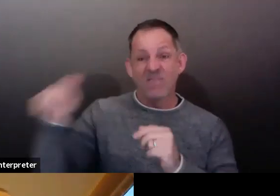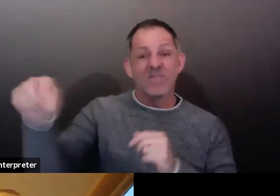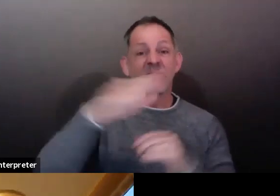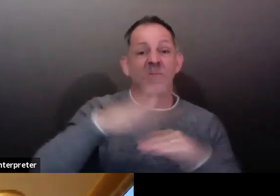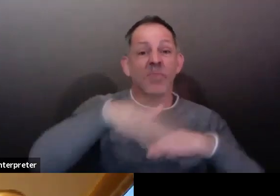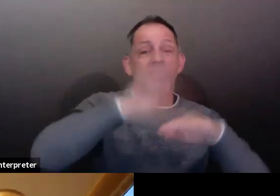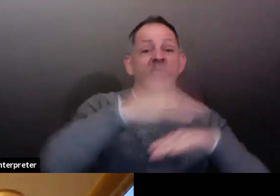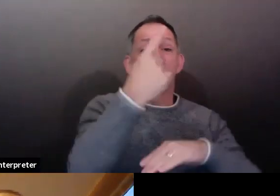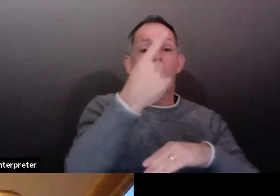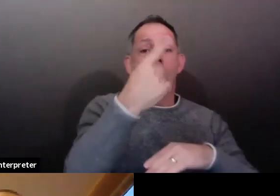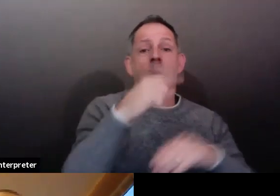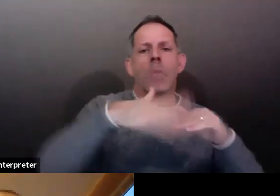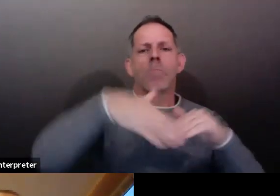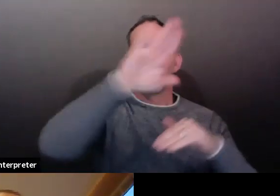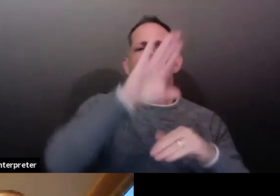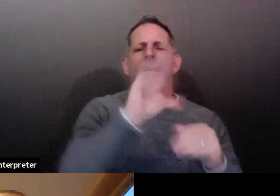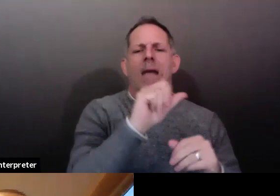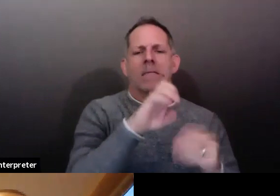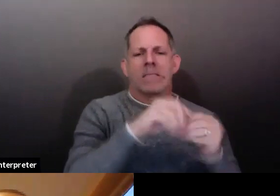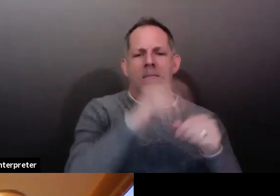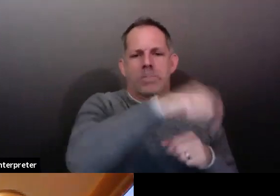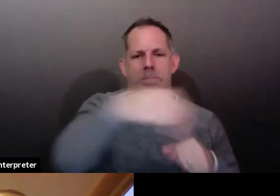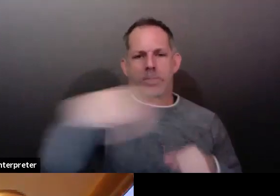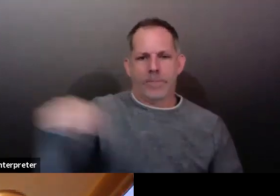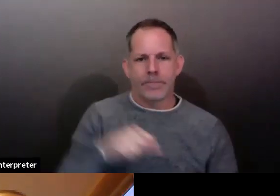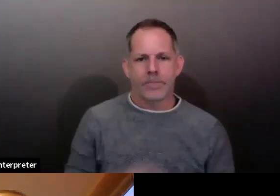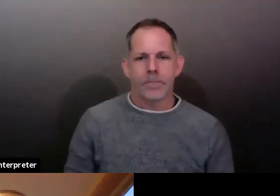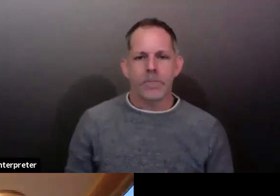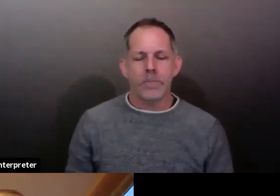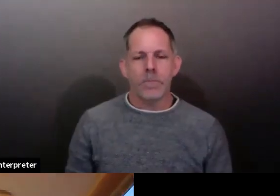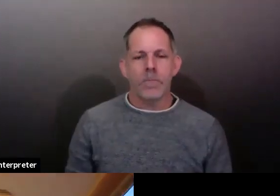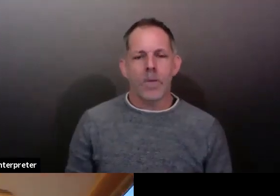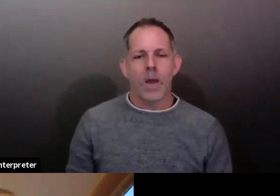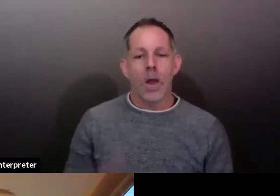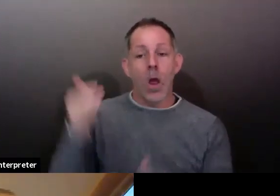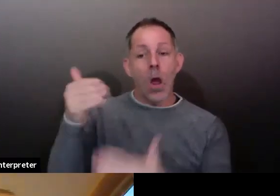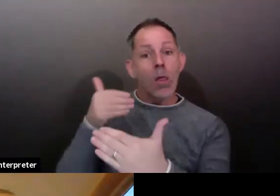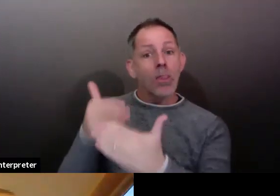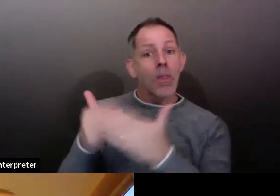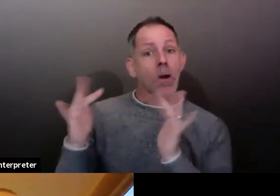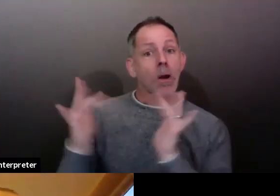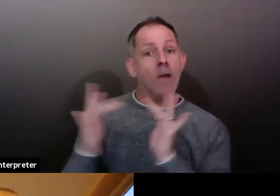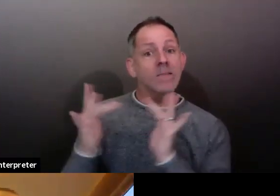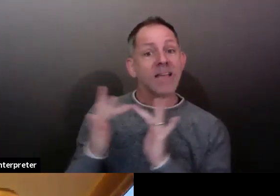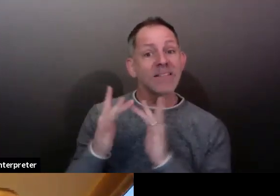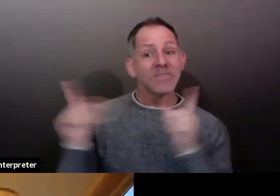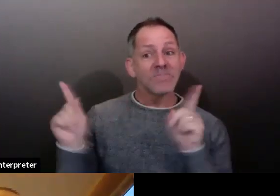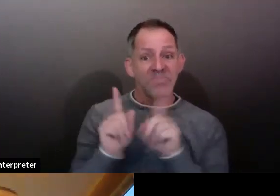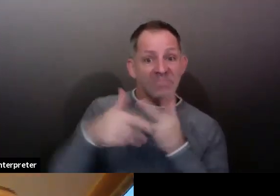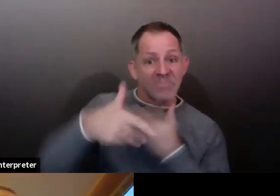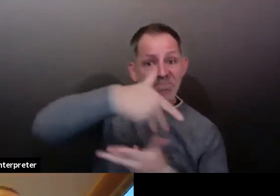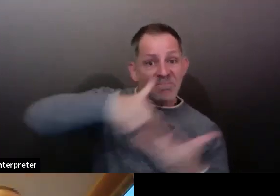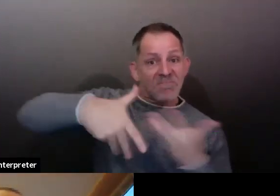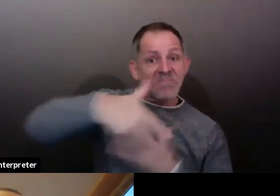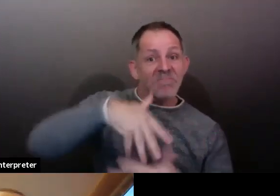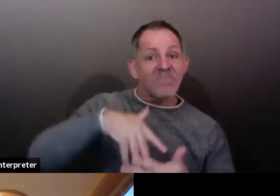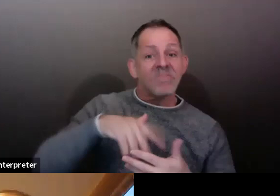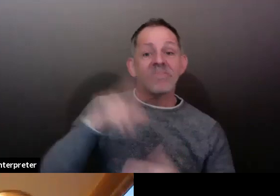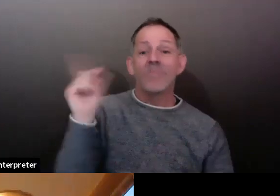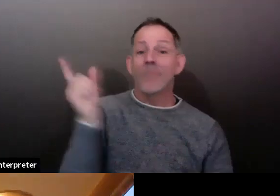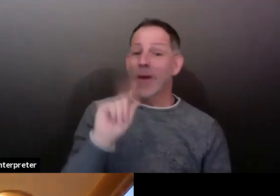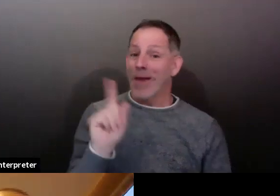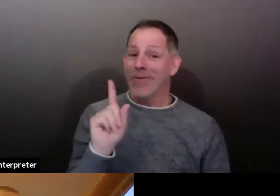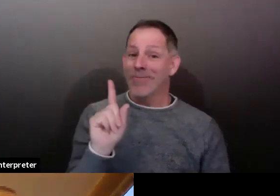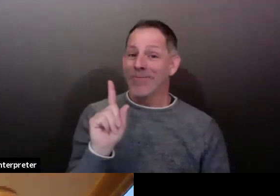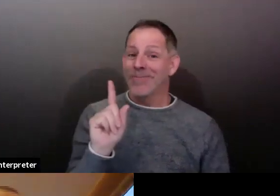close contacts, most of the venues for the close contacts is household transmission, but also either